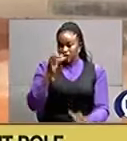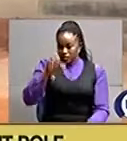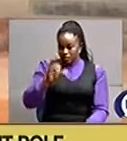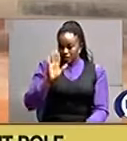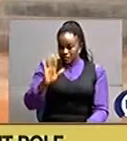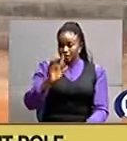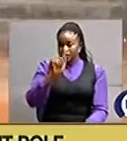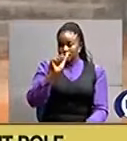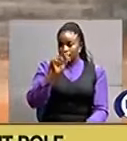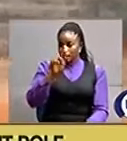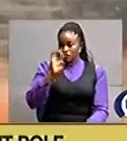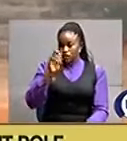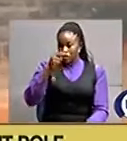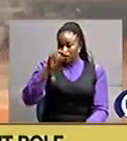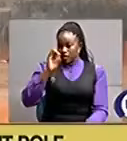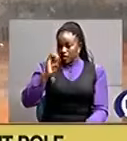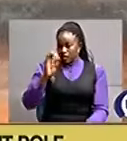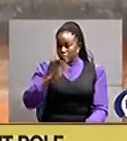celebrations